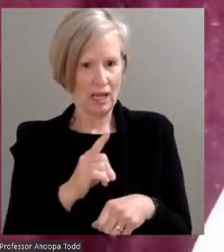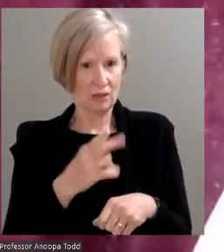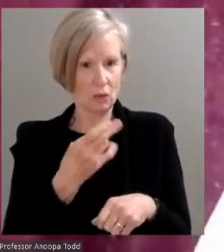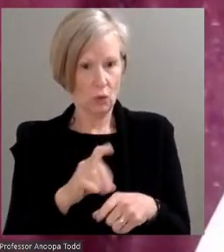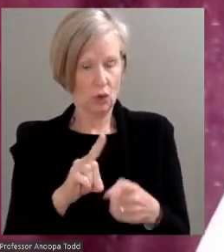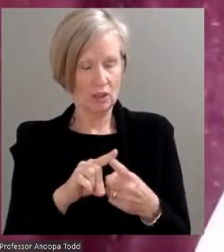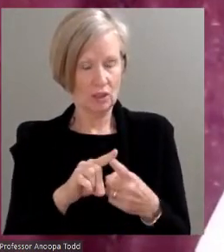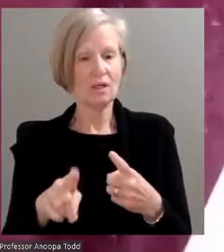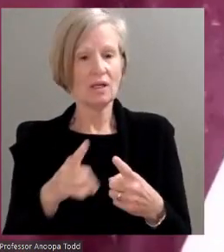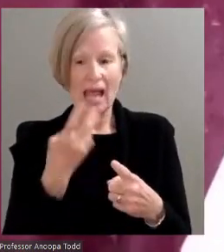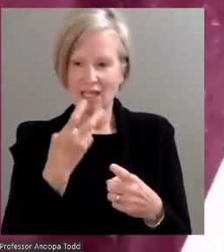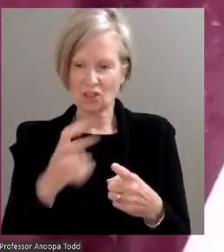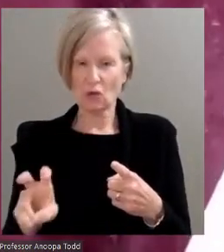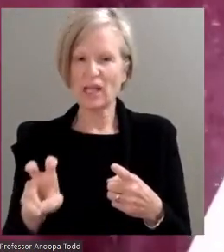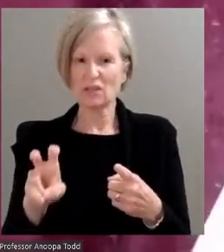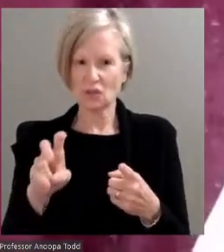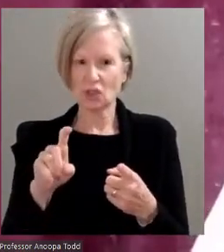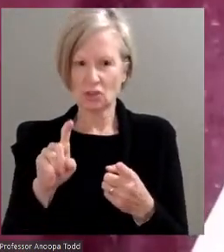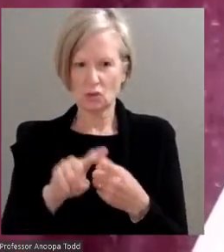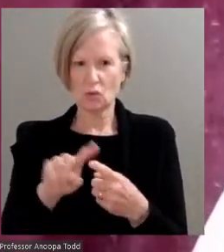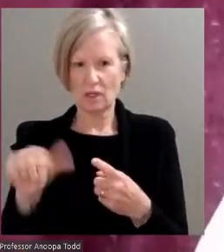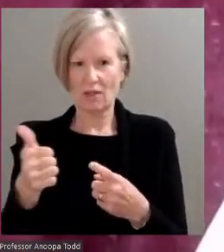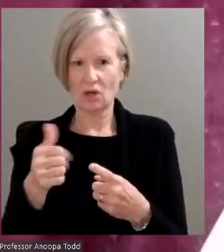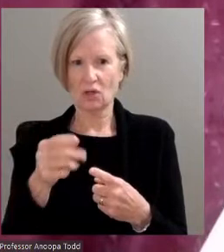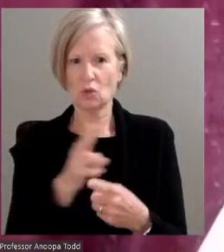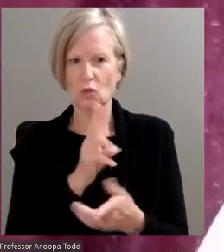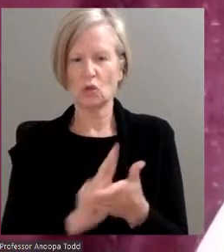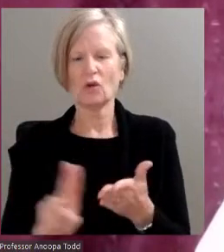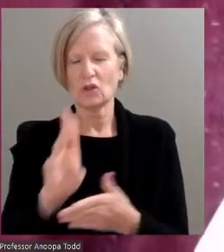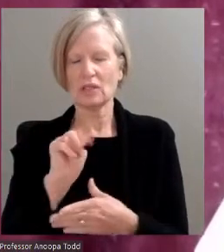for transfer degree to the University of Michigan. Thank you.